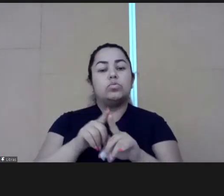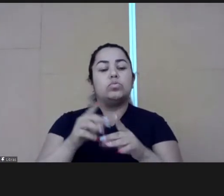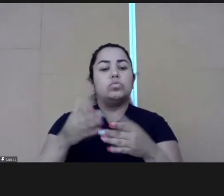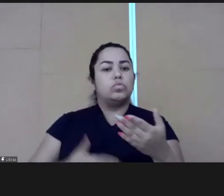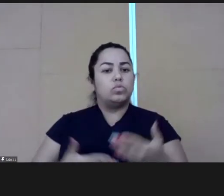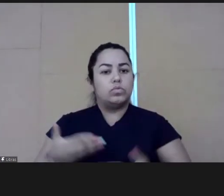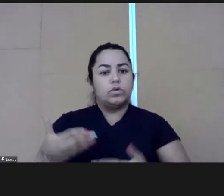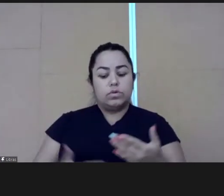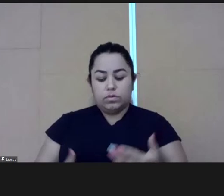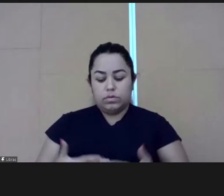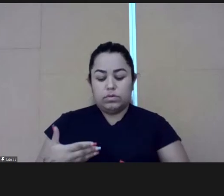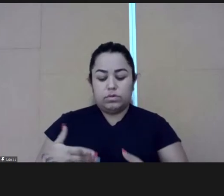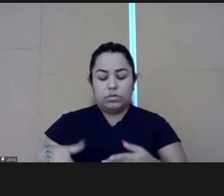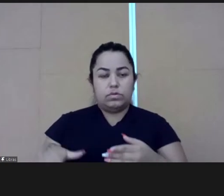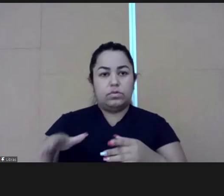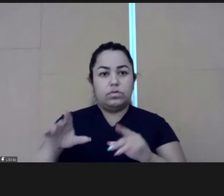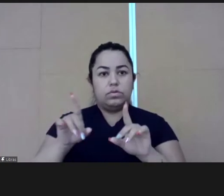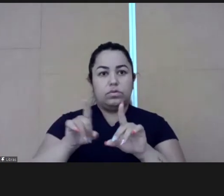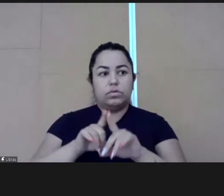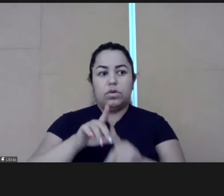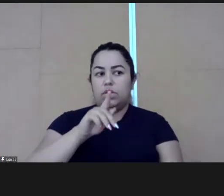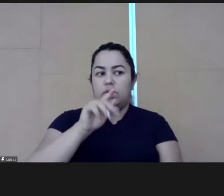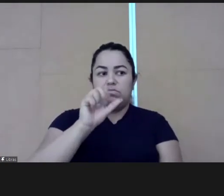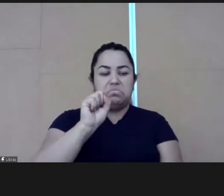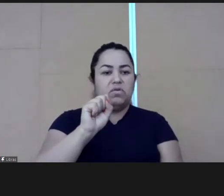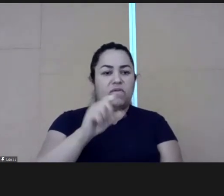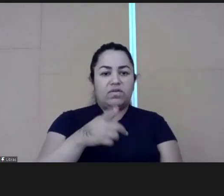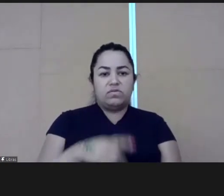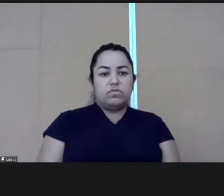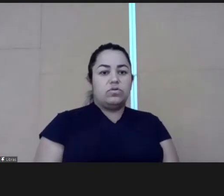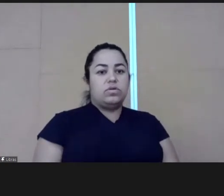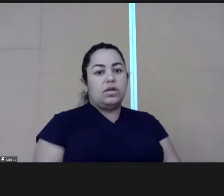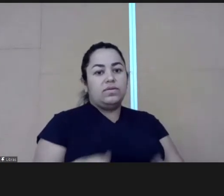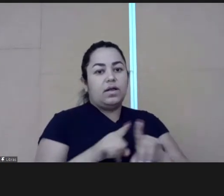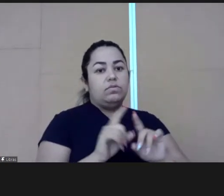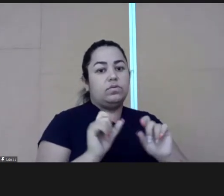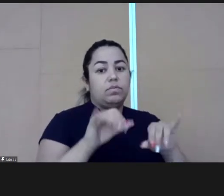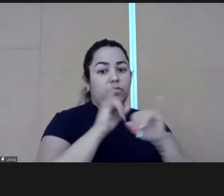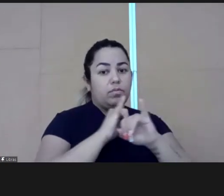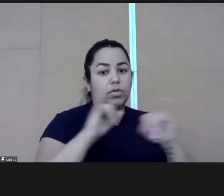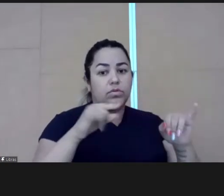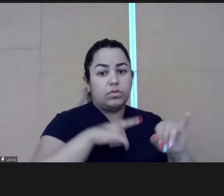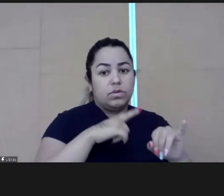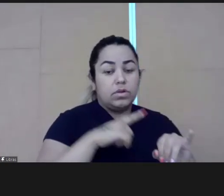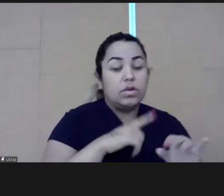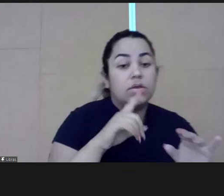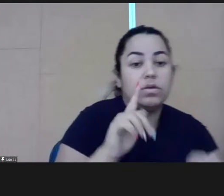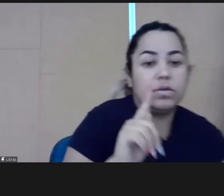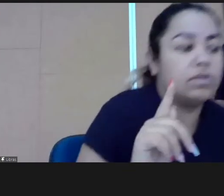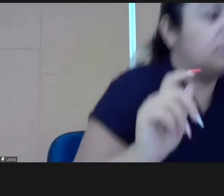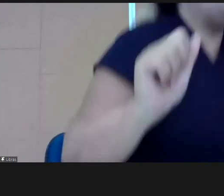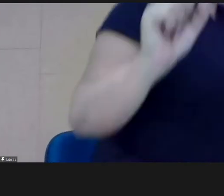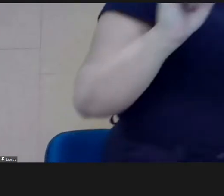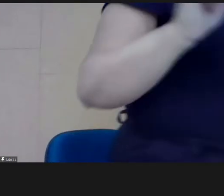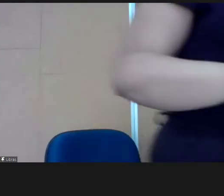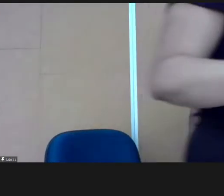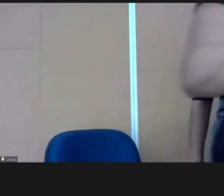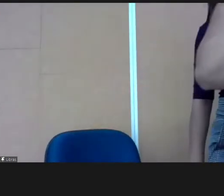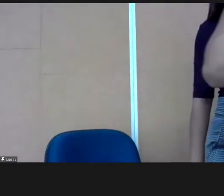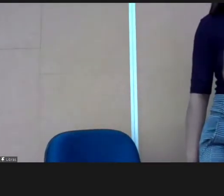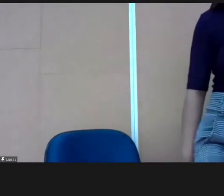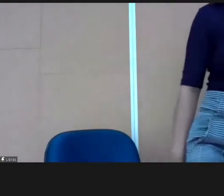track the profile of the public sector professional because of lack of data. have gaps